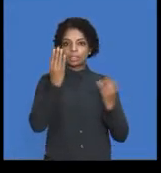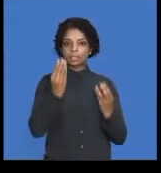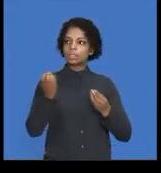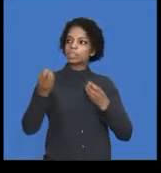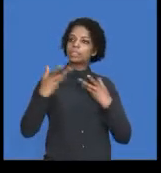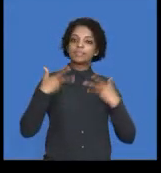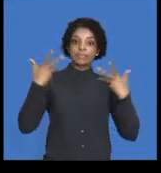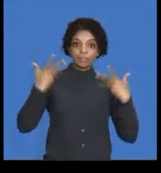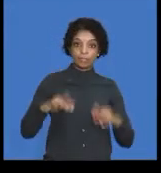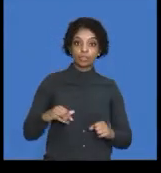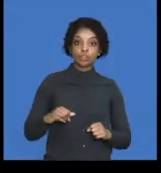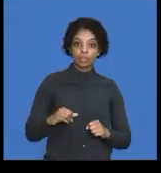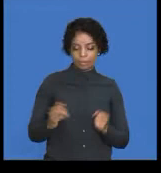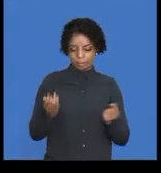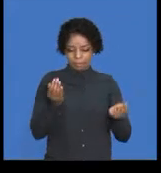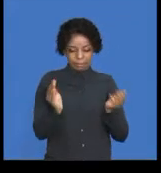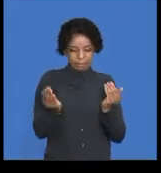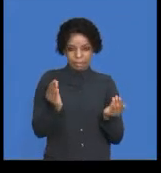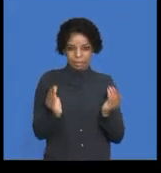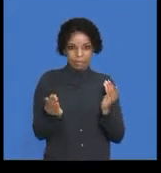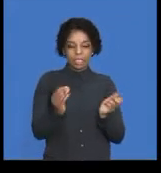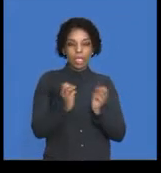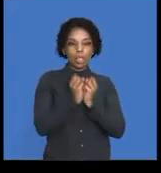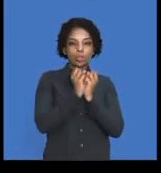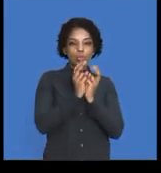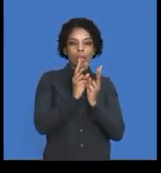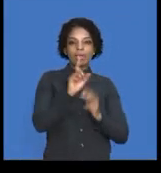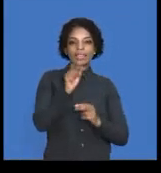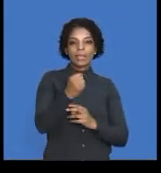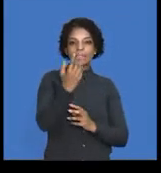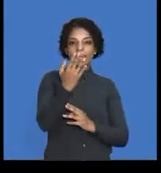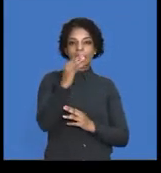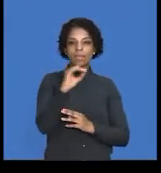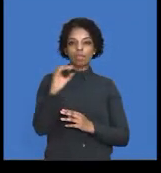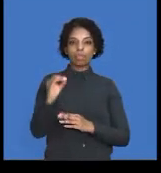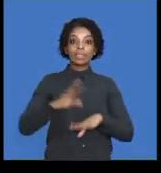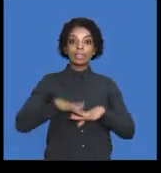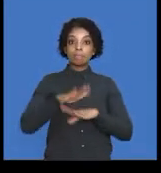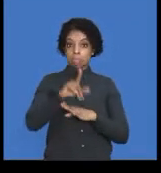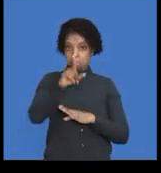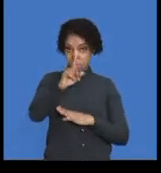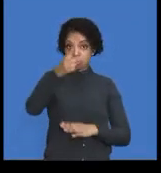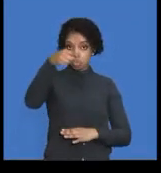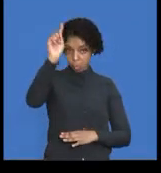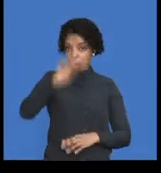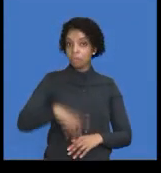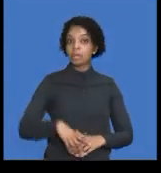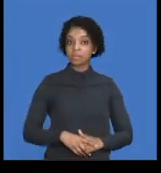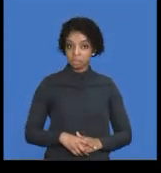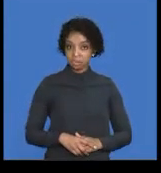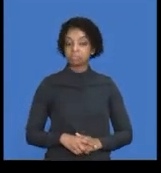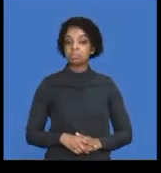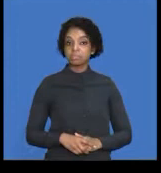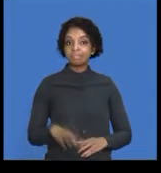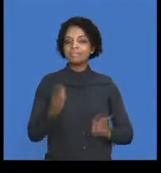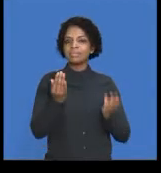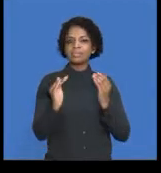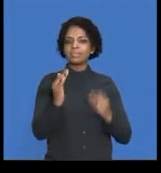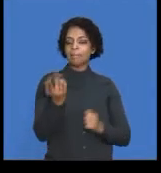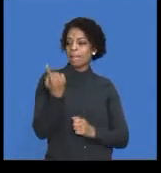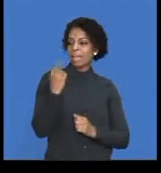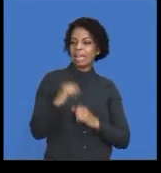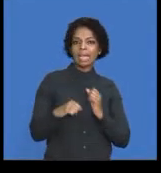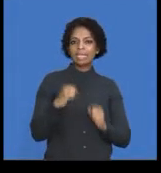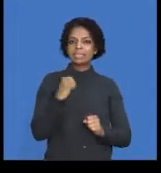given, we produced and sold 12,500 units more. That is correct. That is correct. Compared to last year,